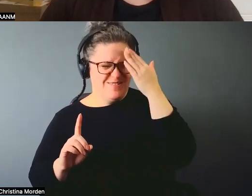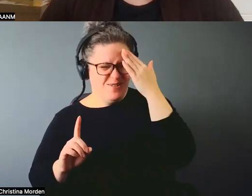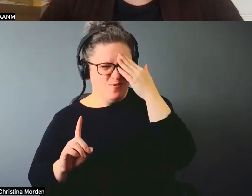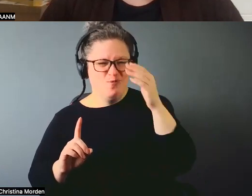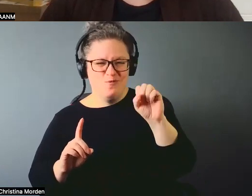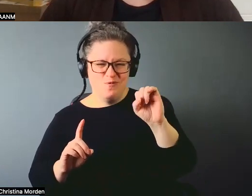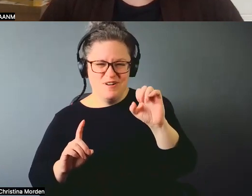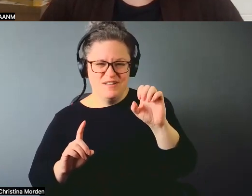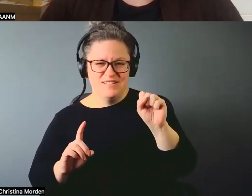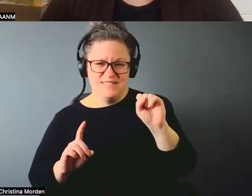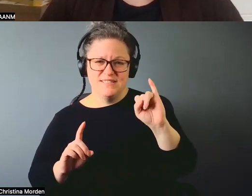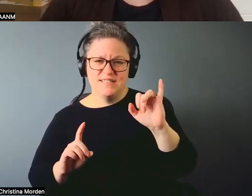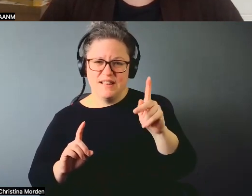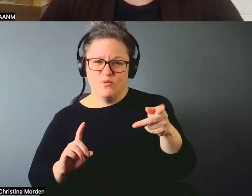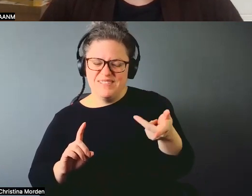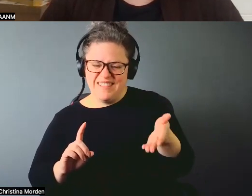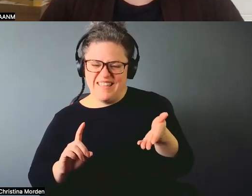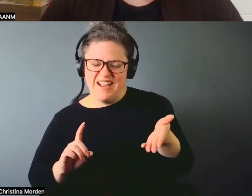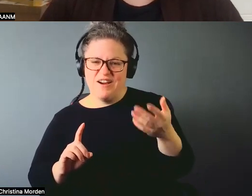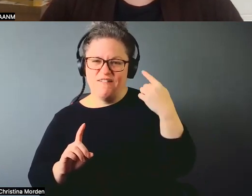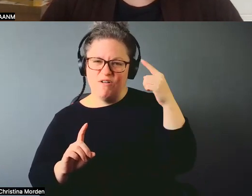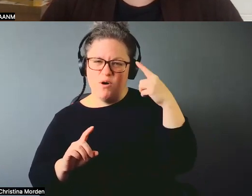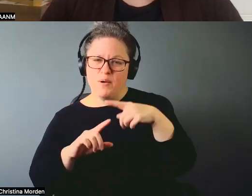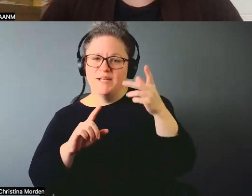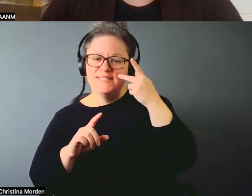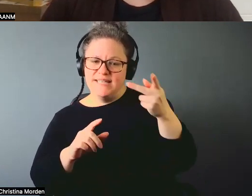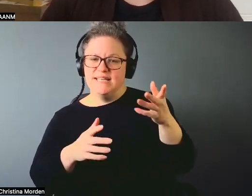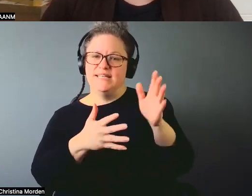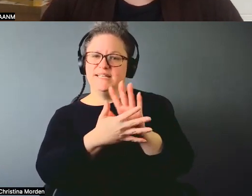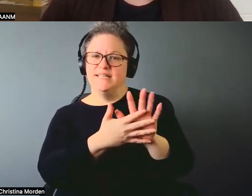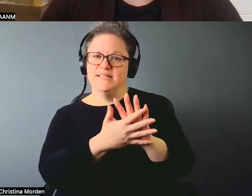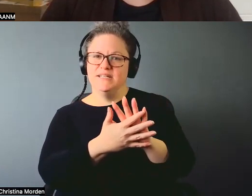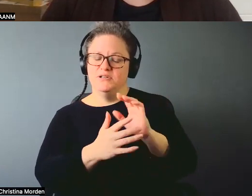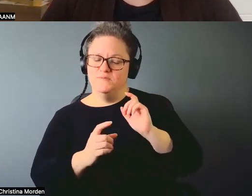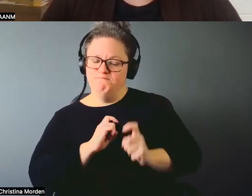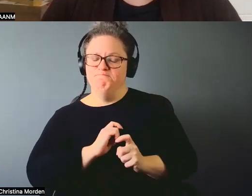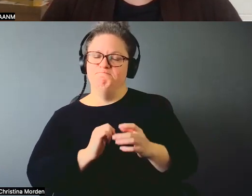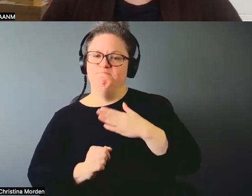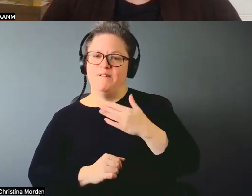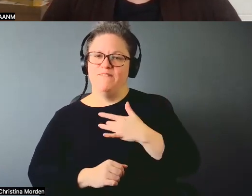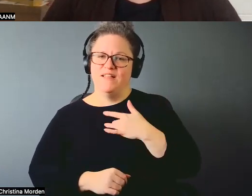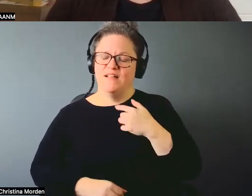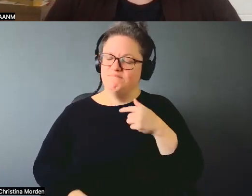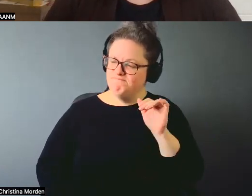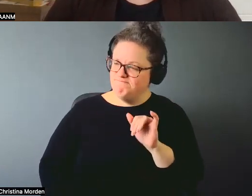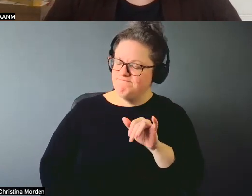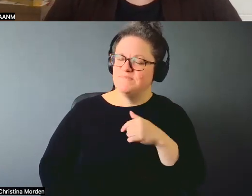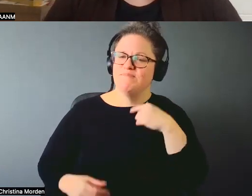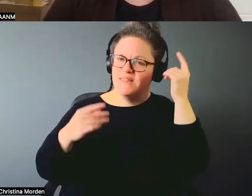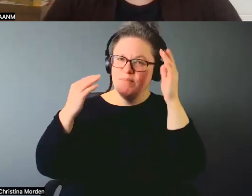was for, seeing the image changed that for me. So I think about how that'll be for them.